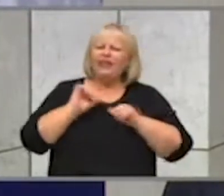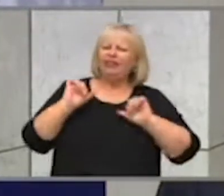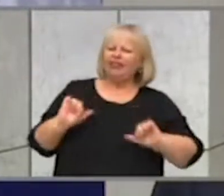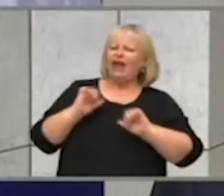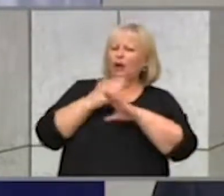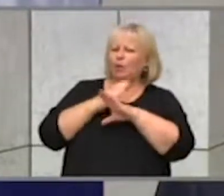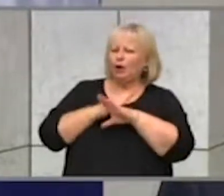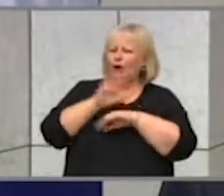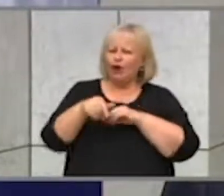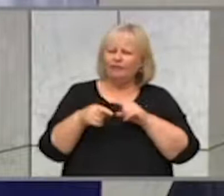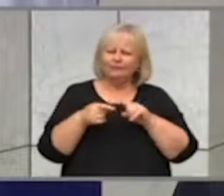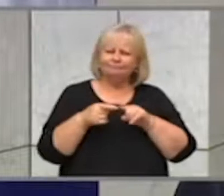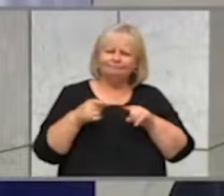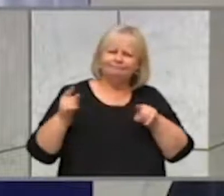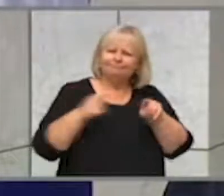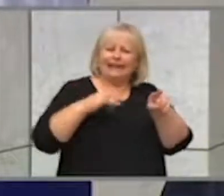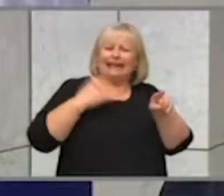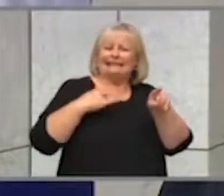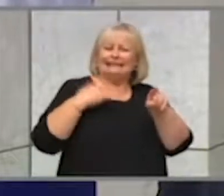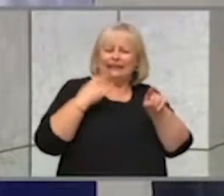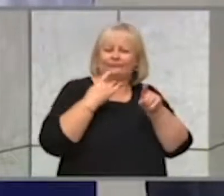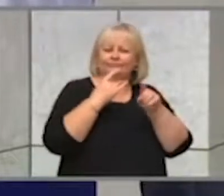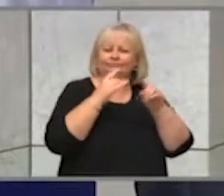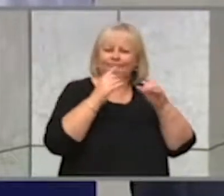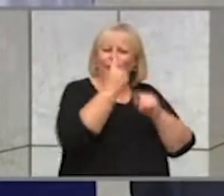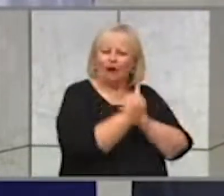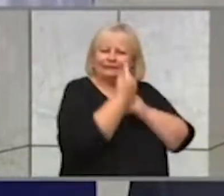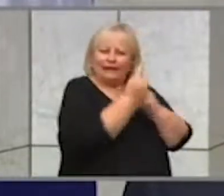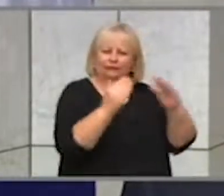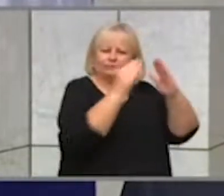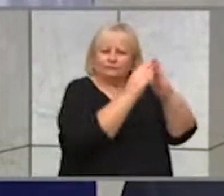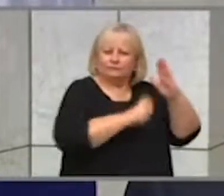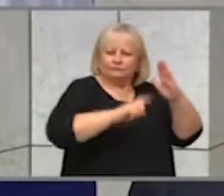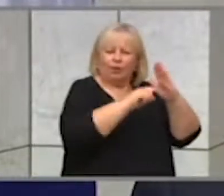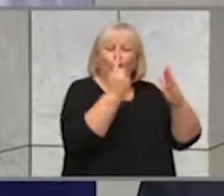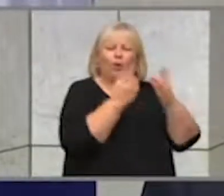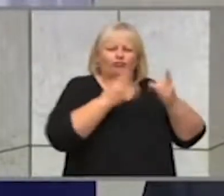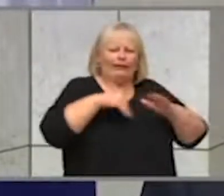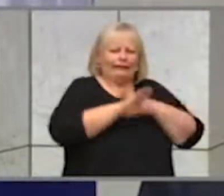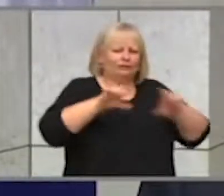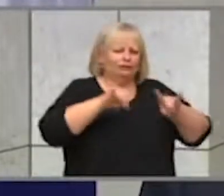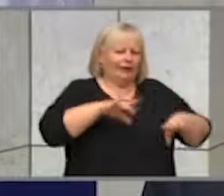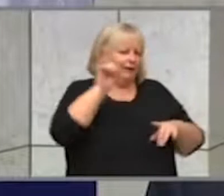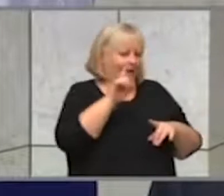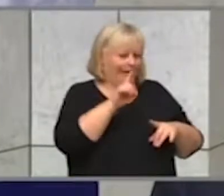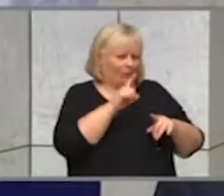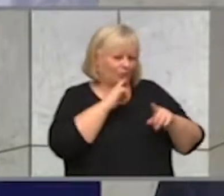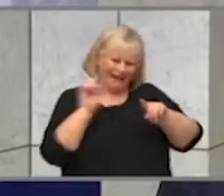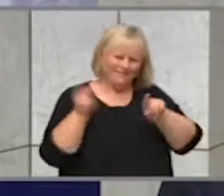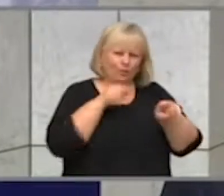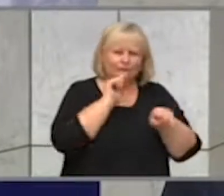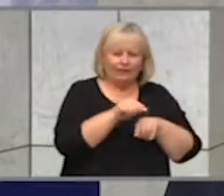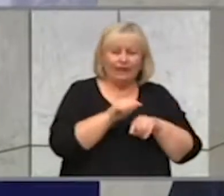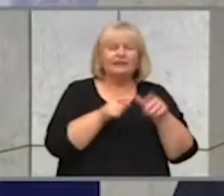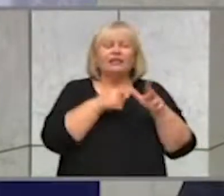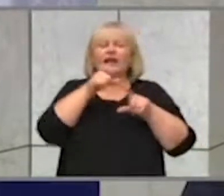have of enforcing the existing isolation arrangements for people who are already here. And the ADF will